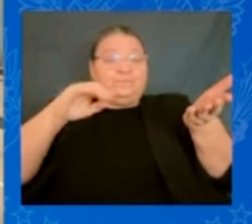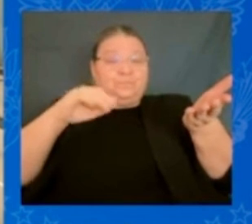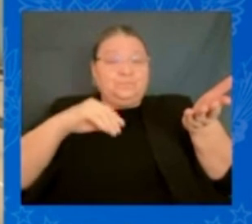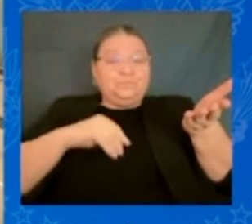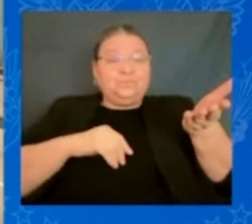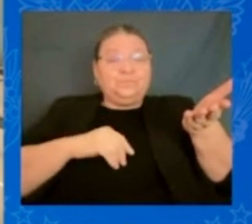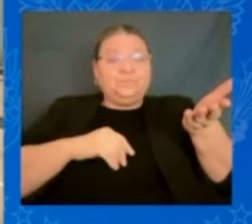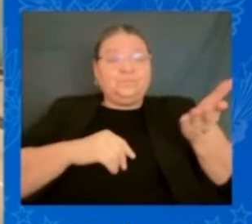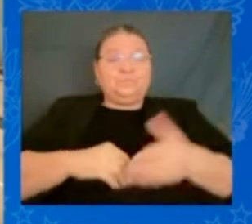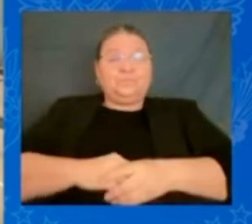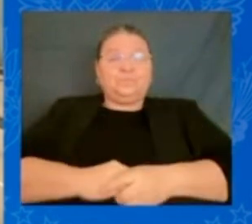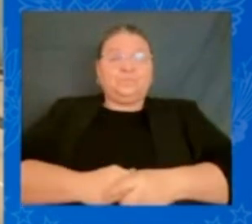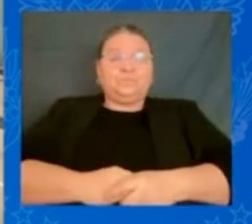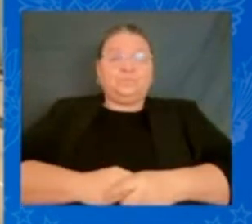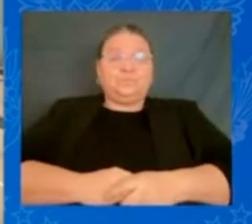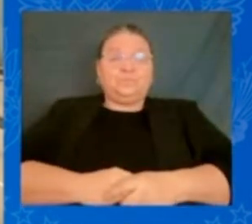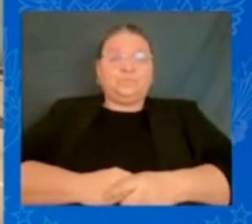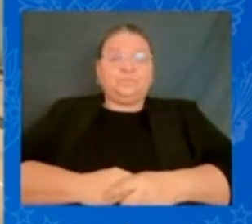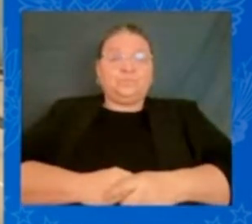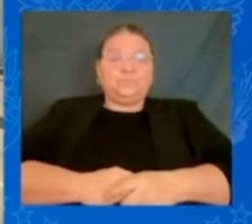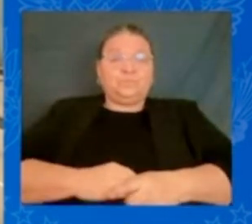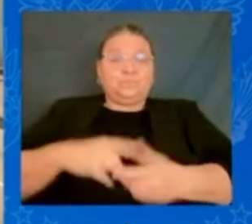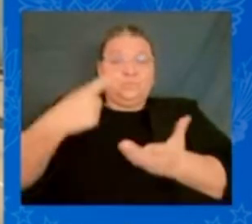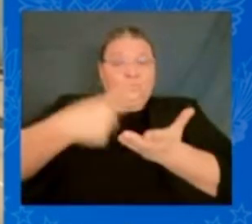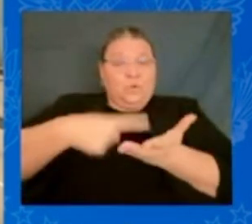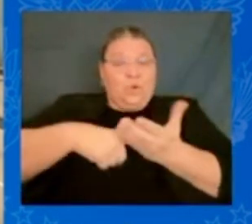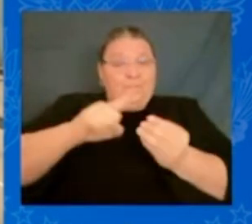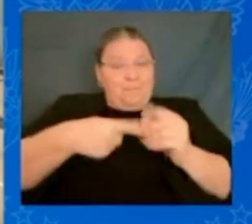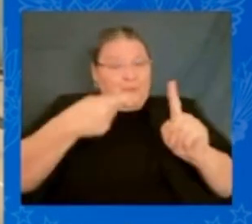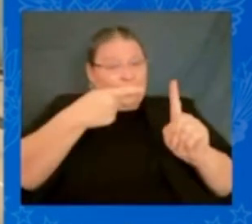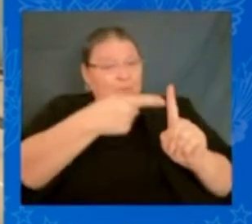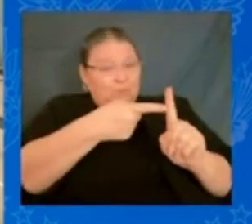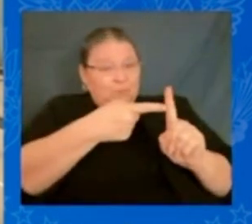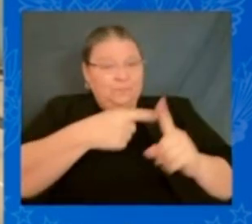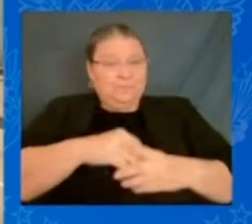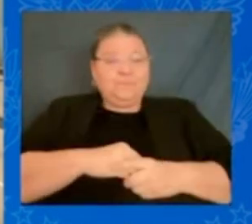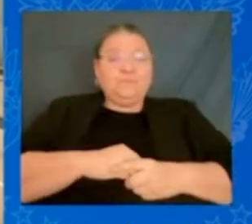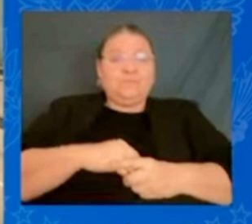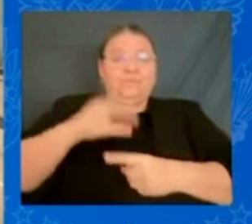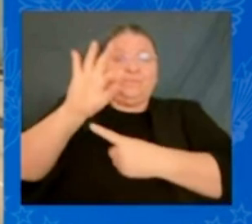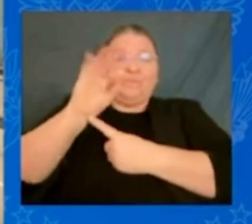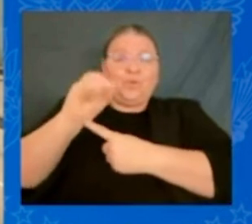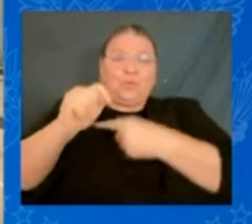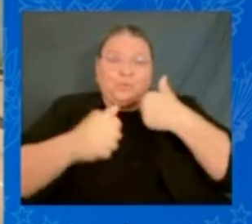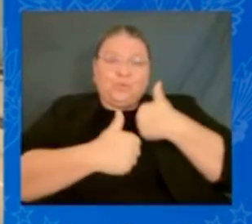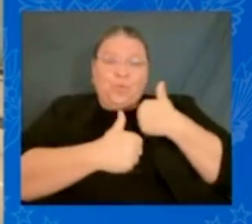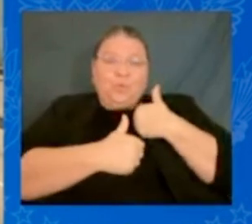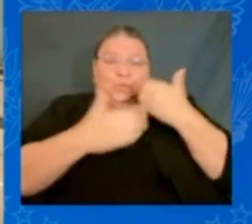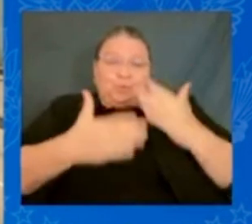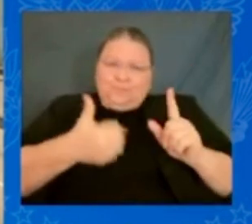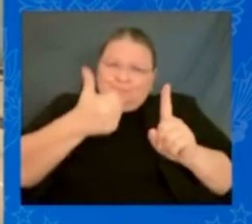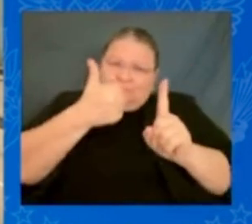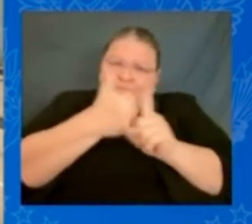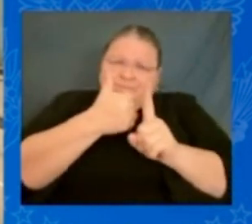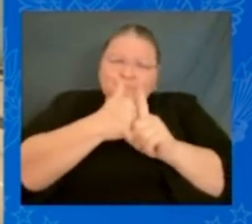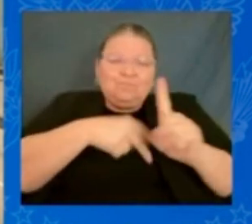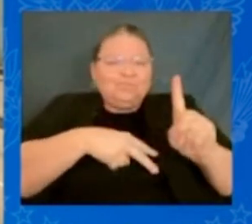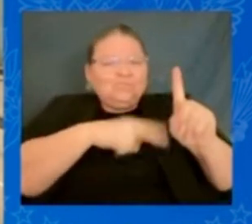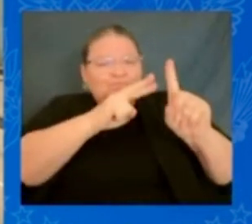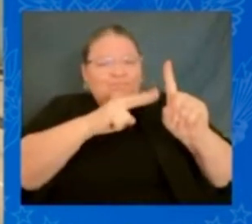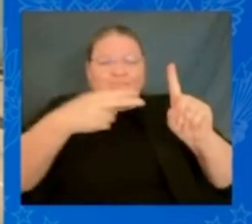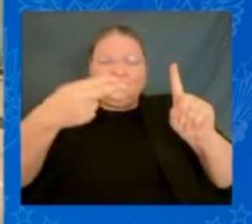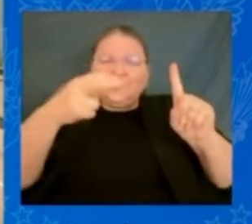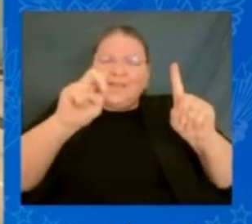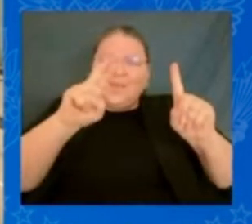now you're talking about it you're talking about a foot soldier who's a hero I've known Bernard for